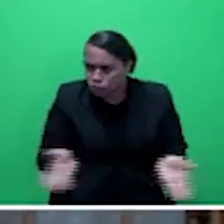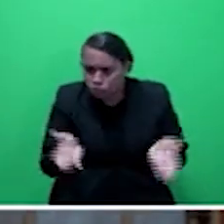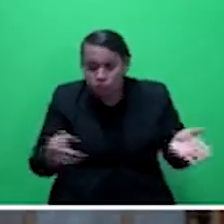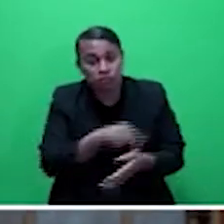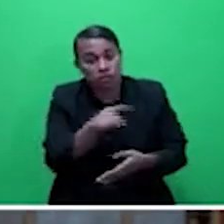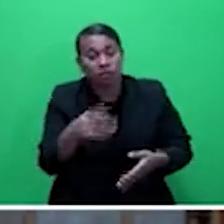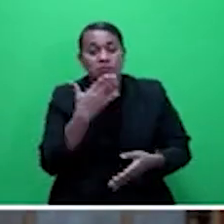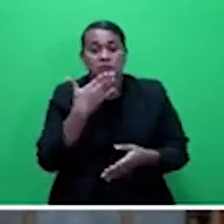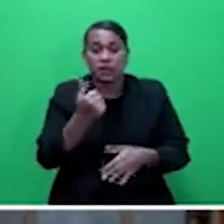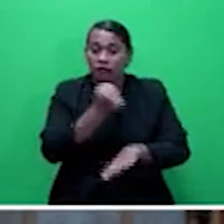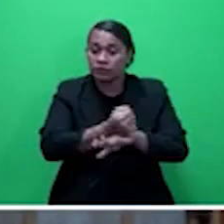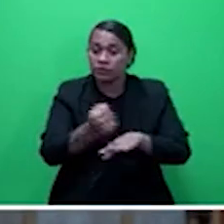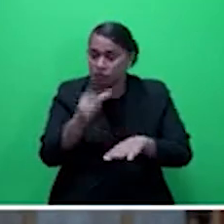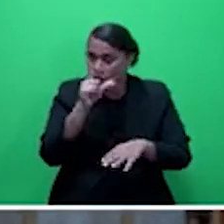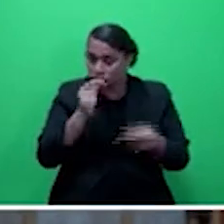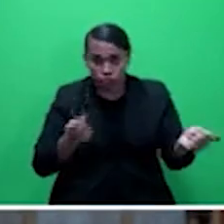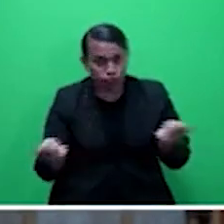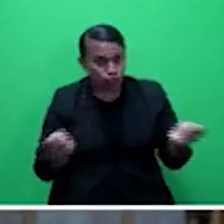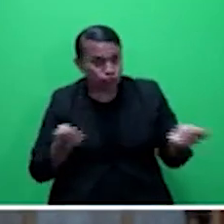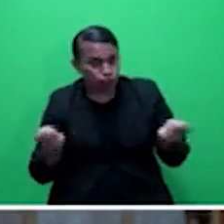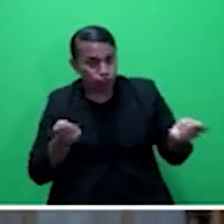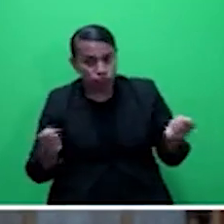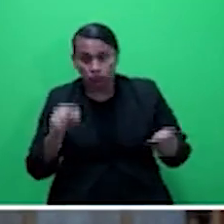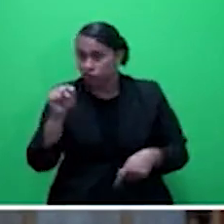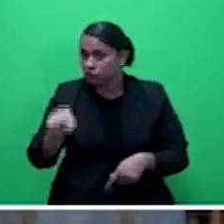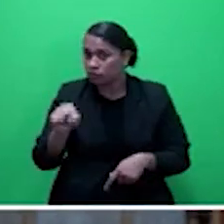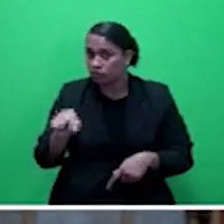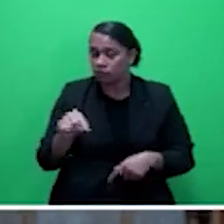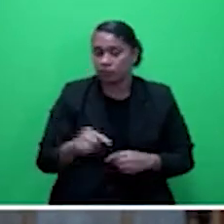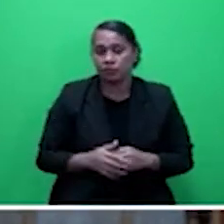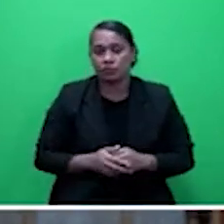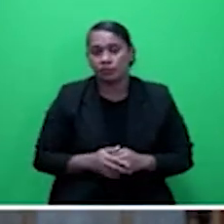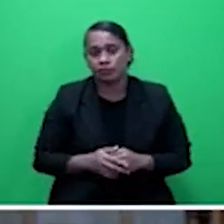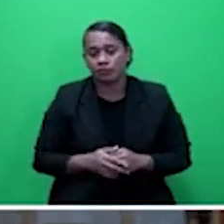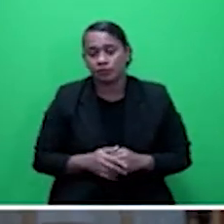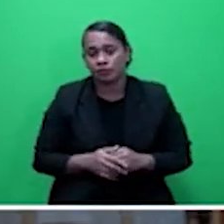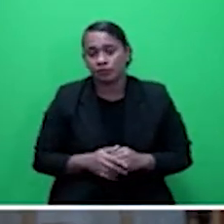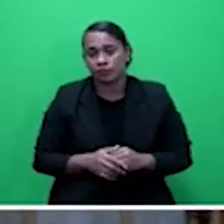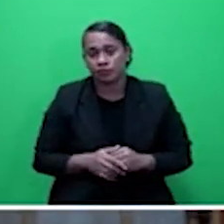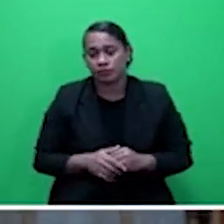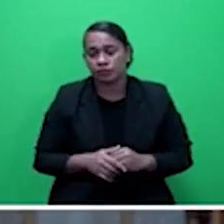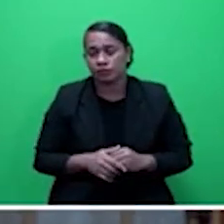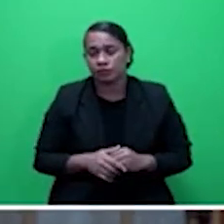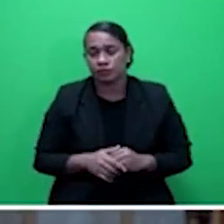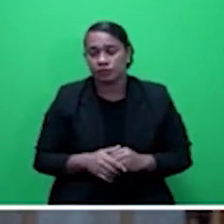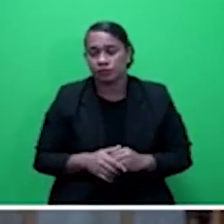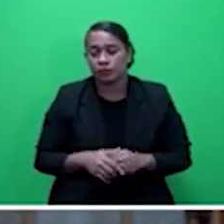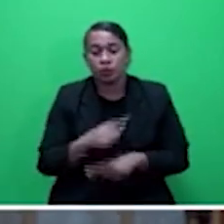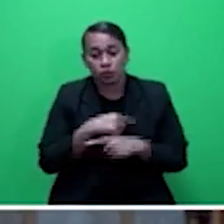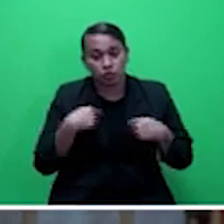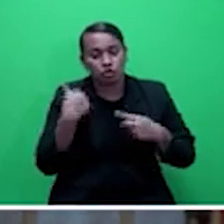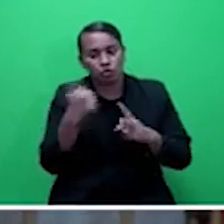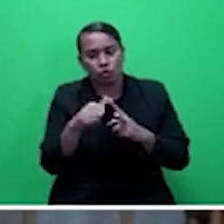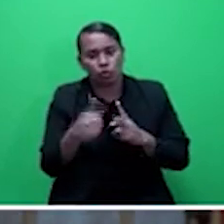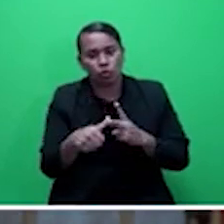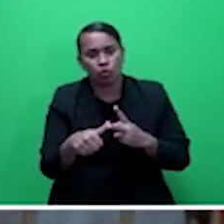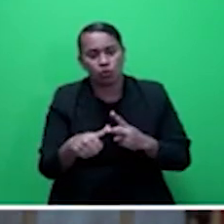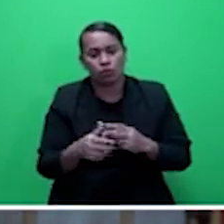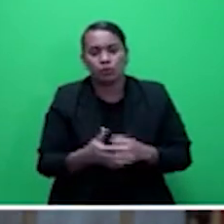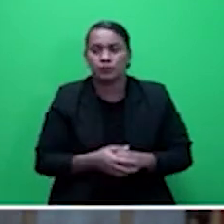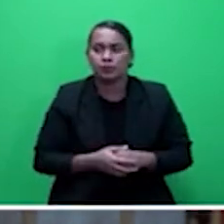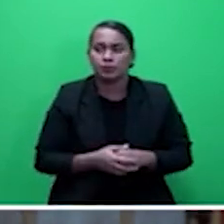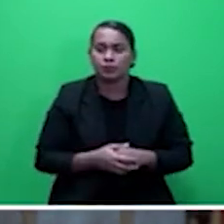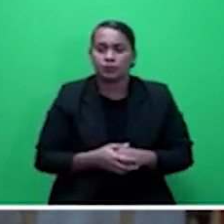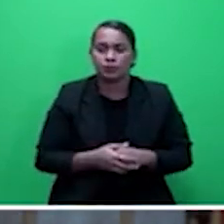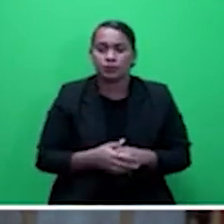facilitate that. We have also received feedback